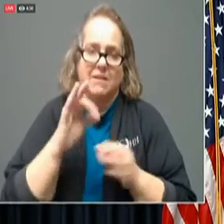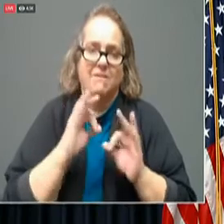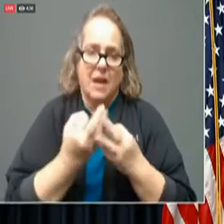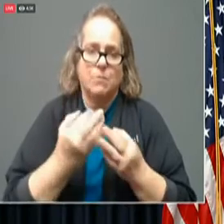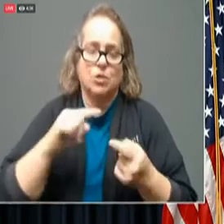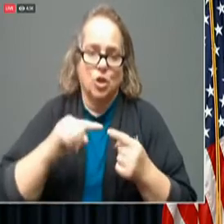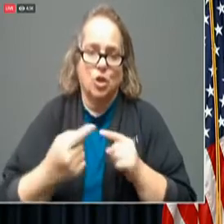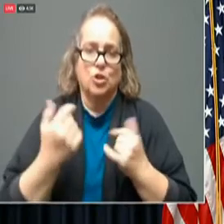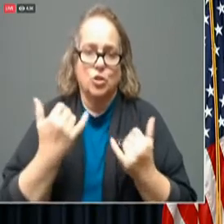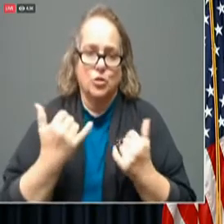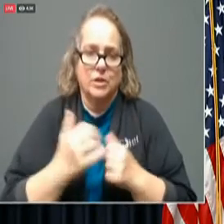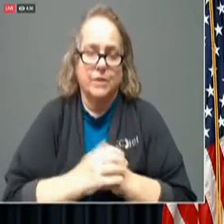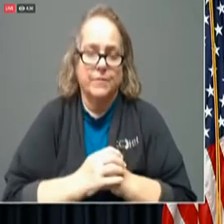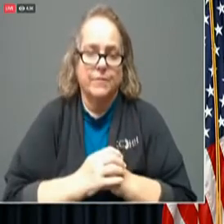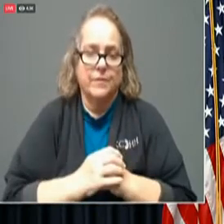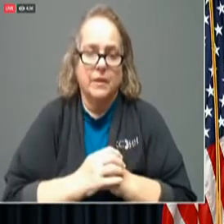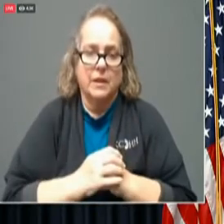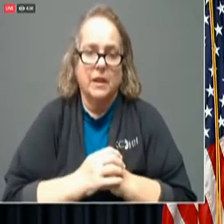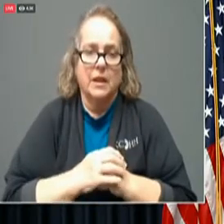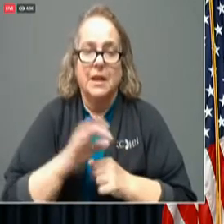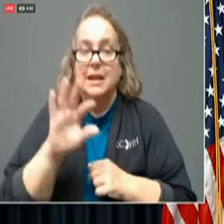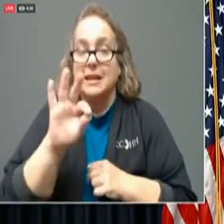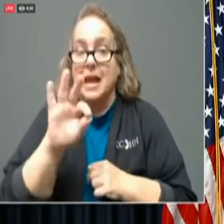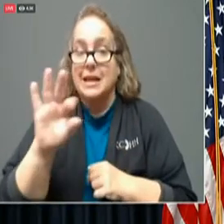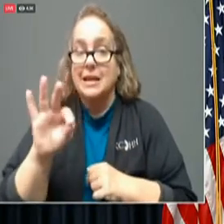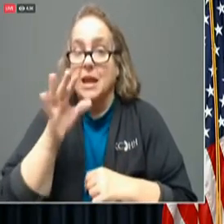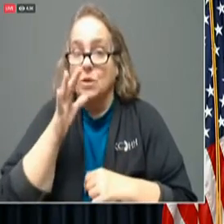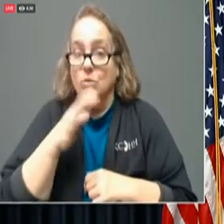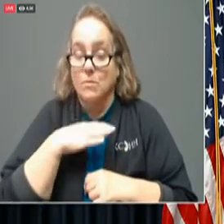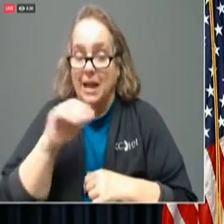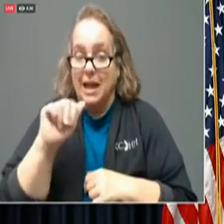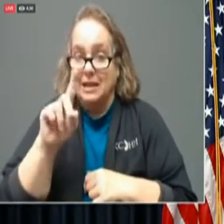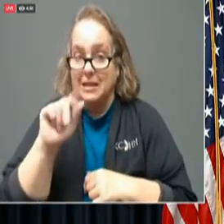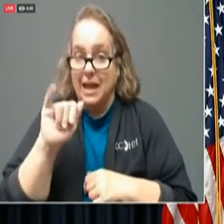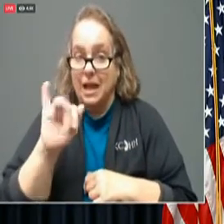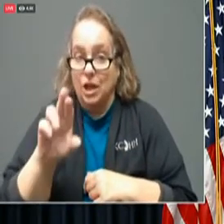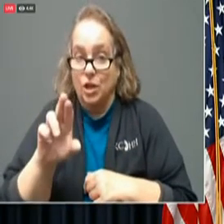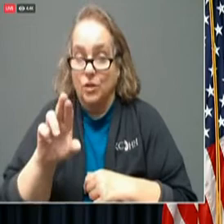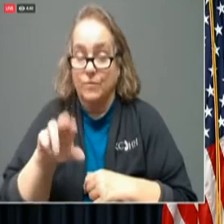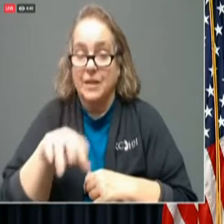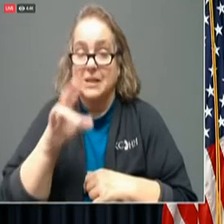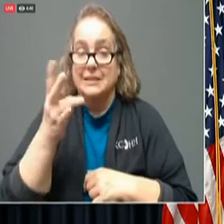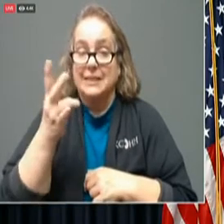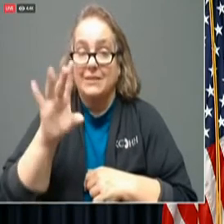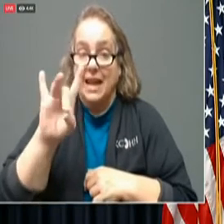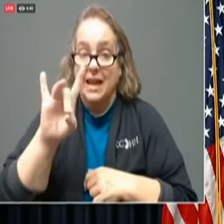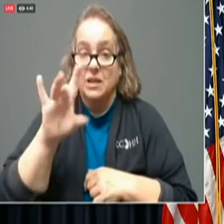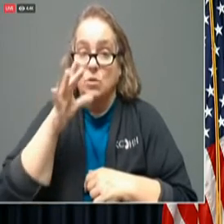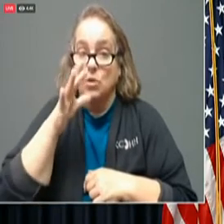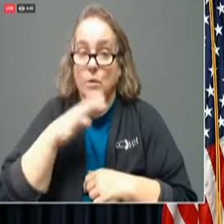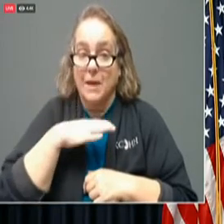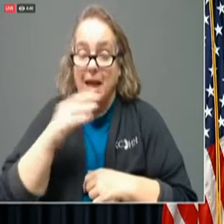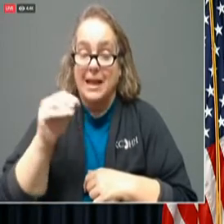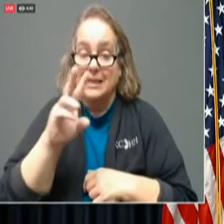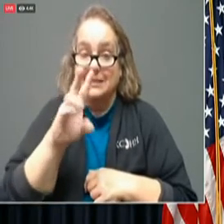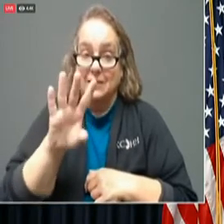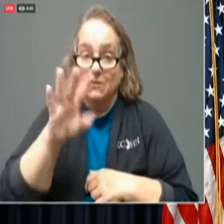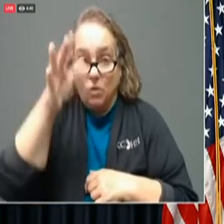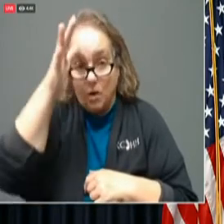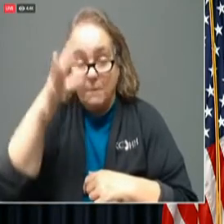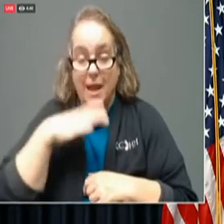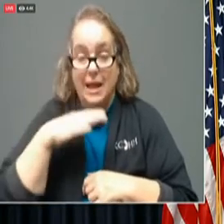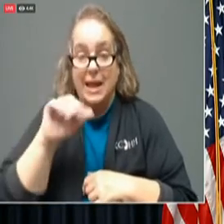We have a 90. We lost a 99 year old woman from a dare, a 78 year old woman and a 64 year old man from Allen,